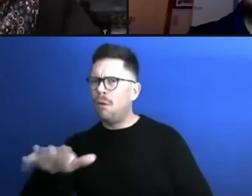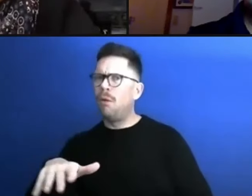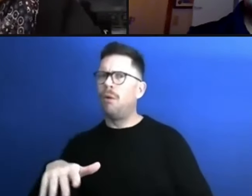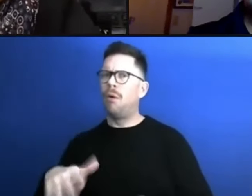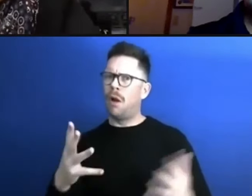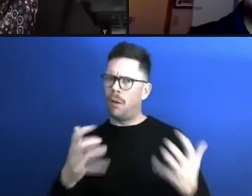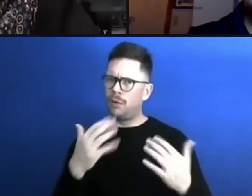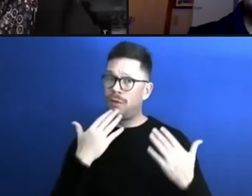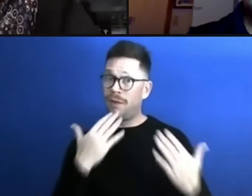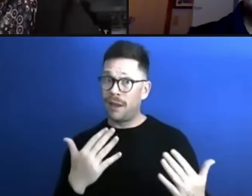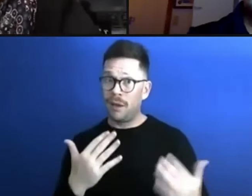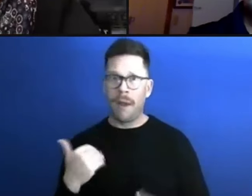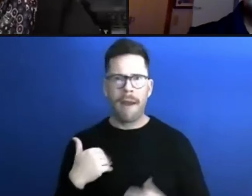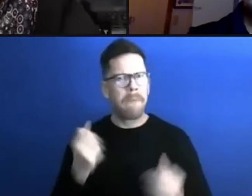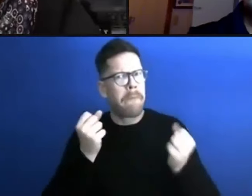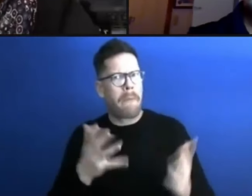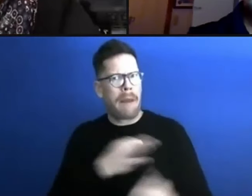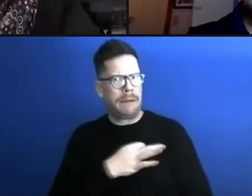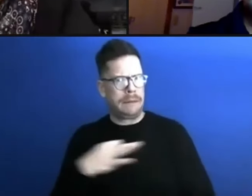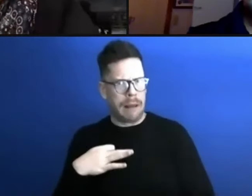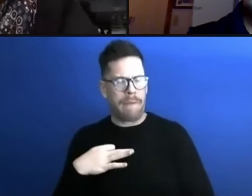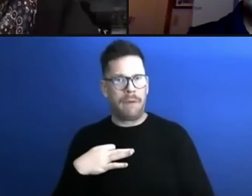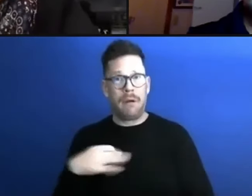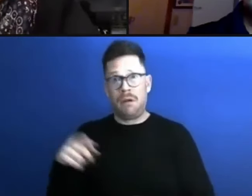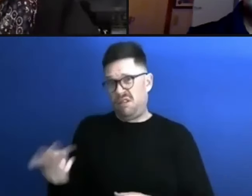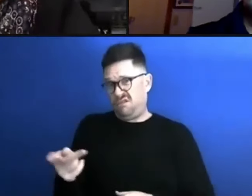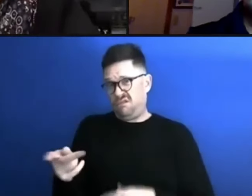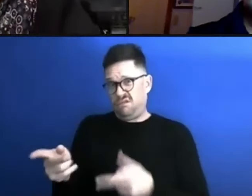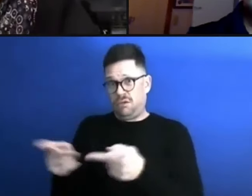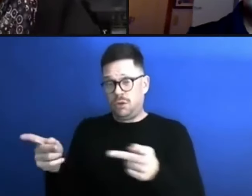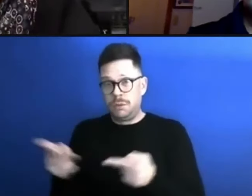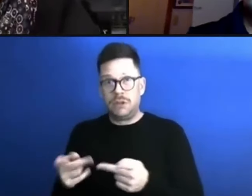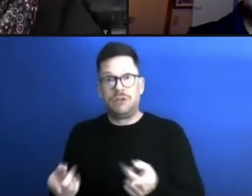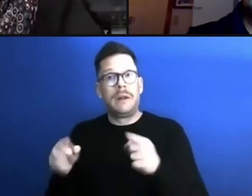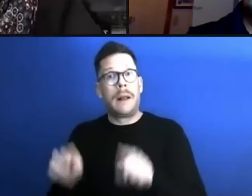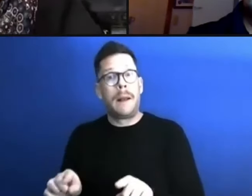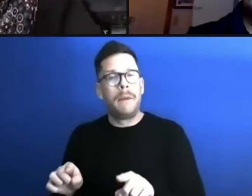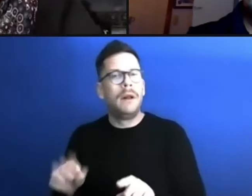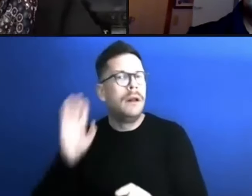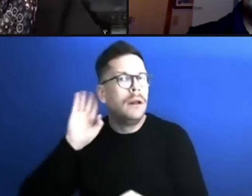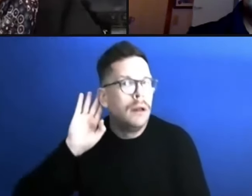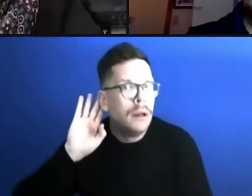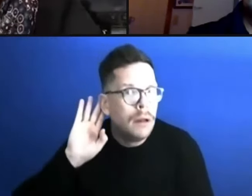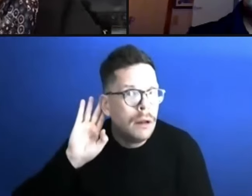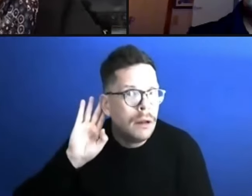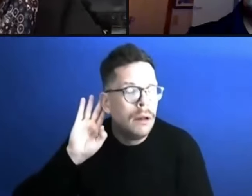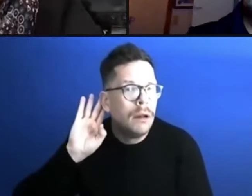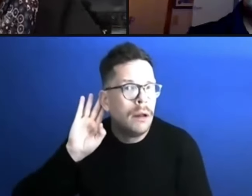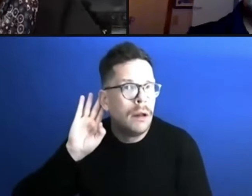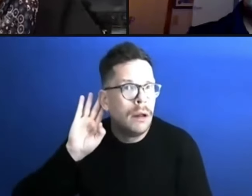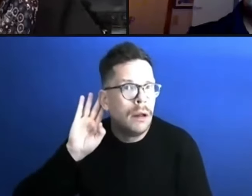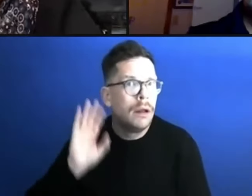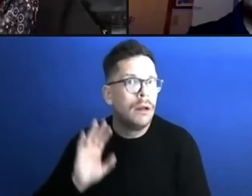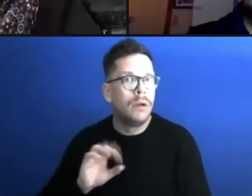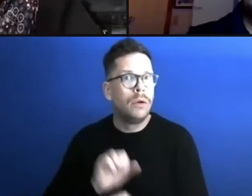have a lot of staff and folks and all these positions came well through the real process of utilizing trace funds to make sure that